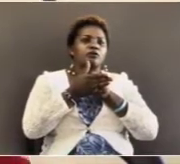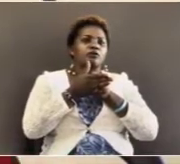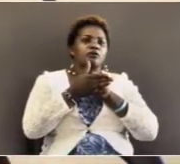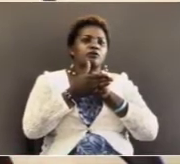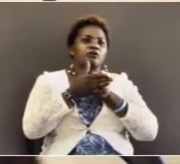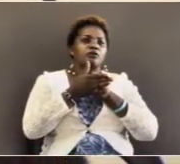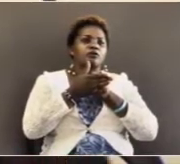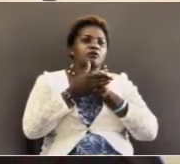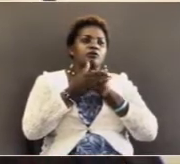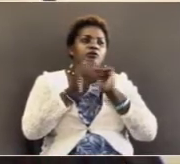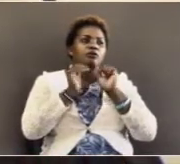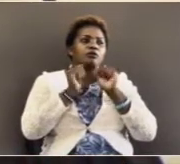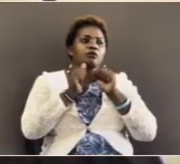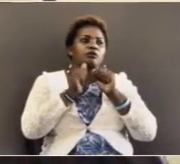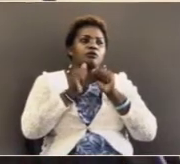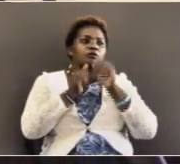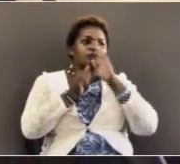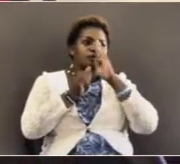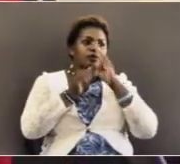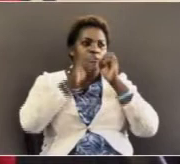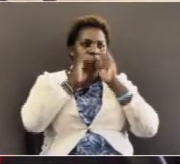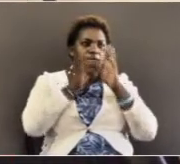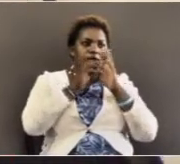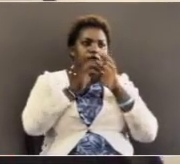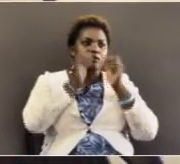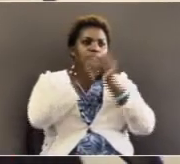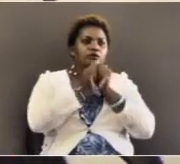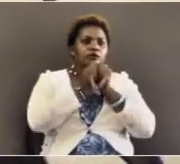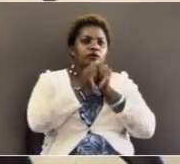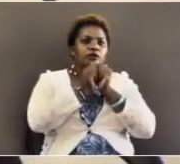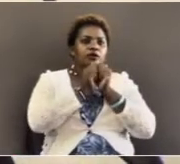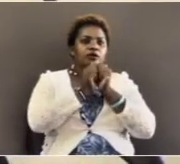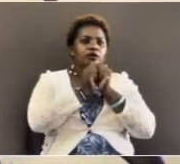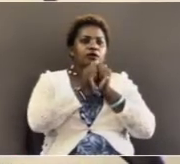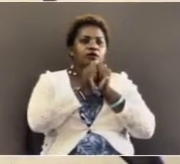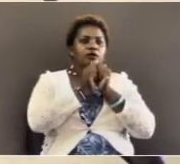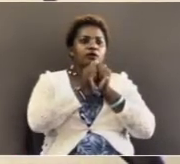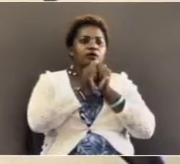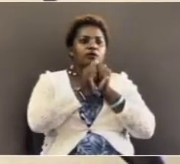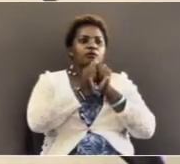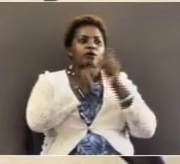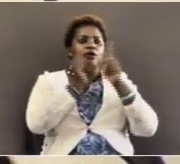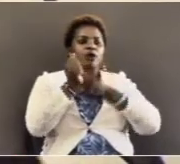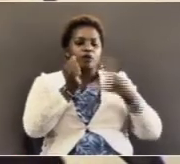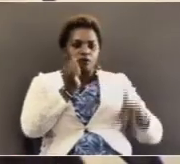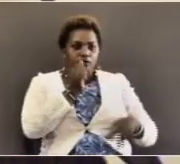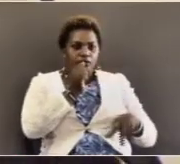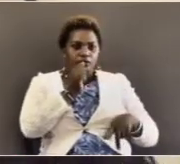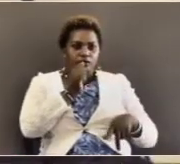can be blessed together by our Lord